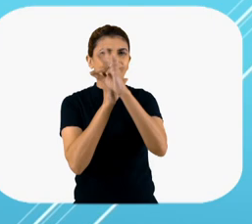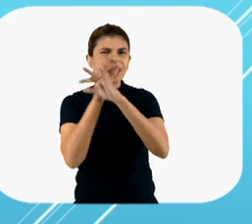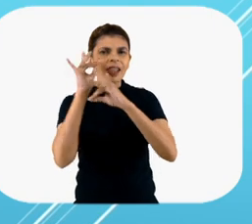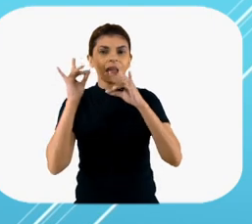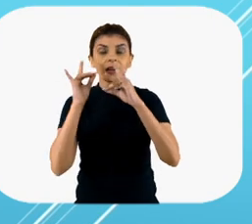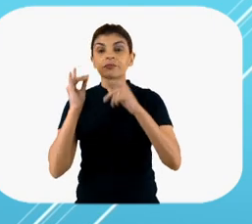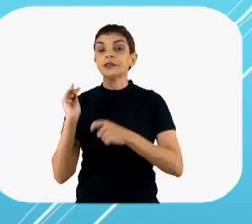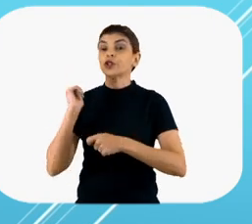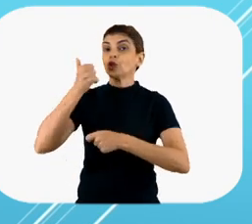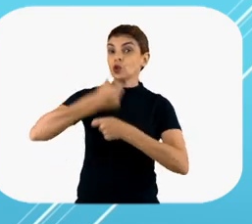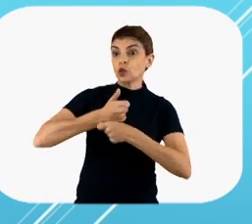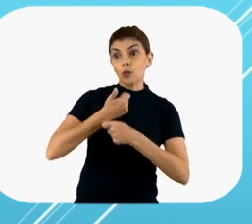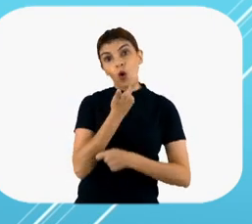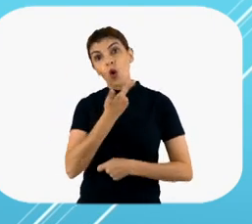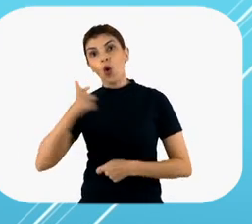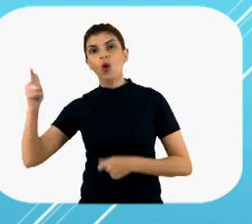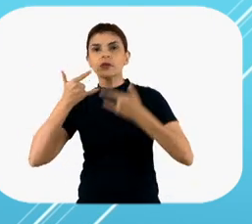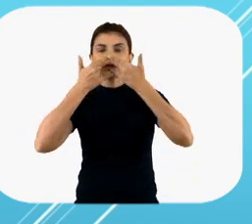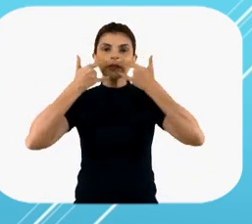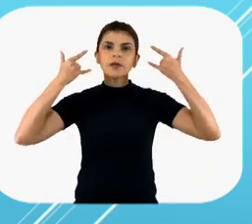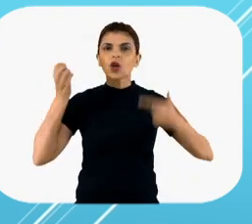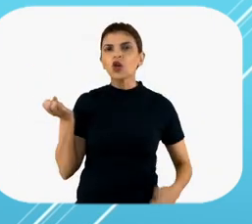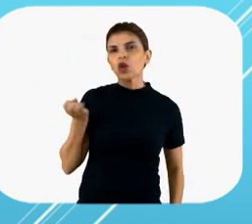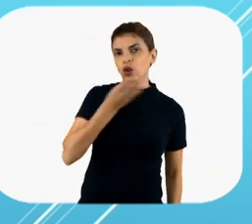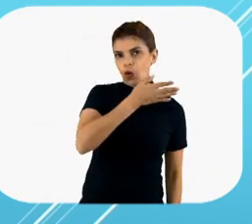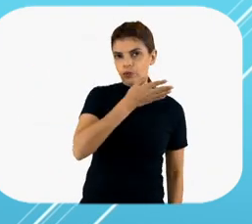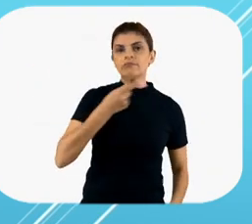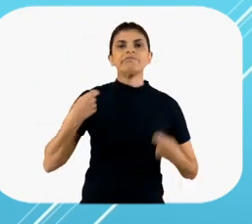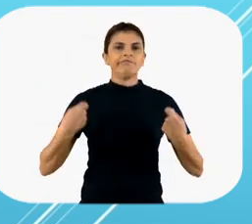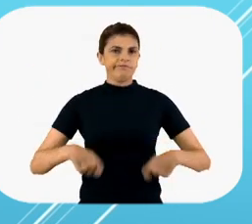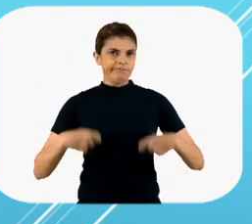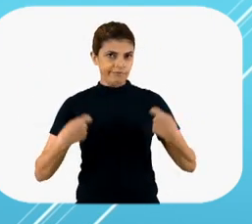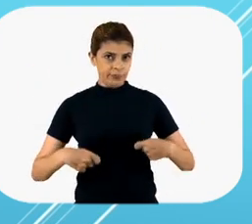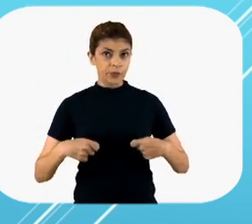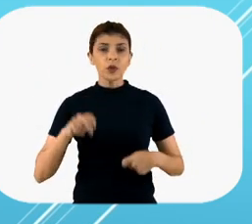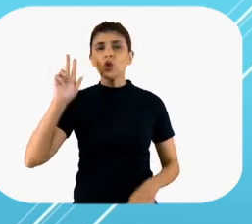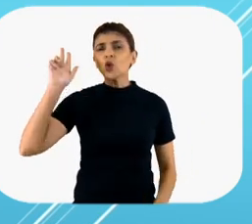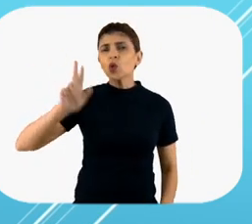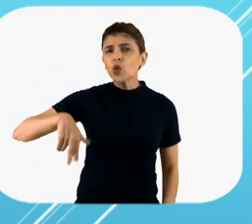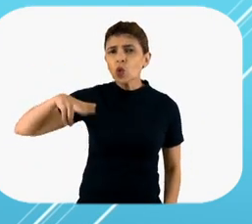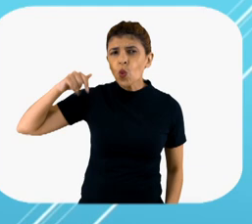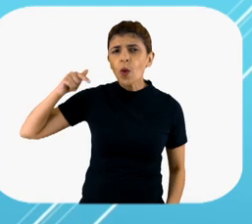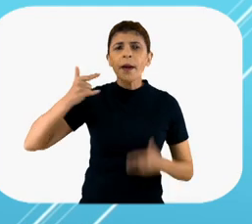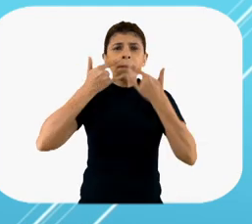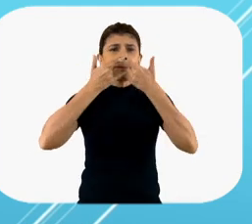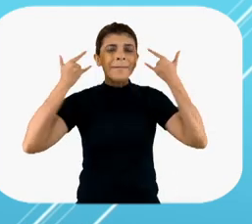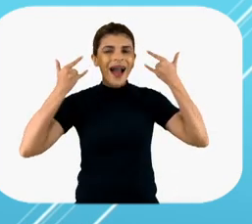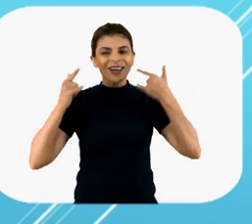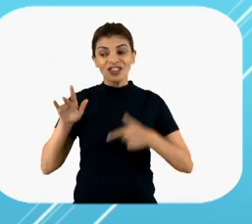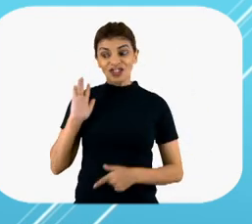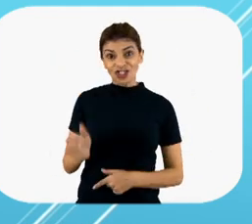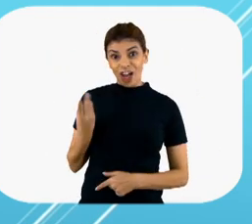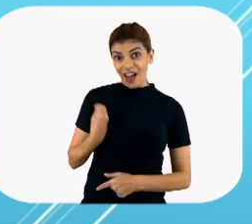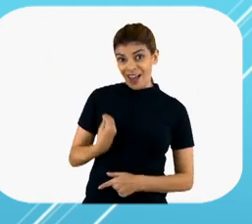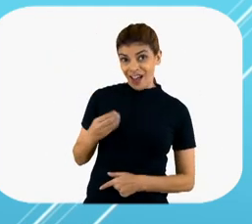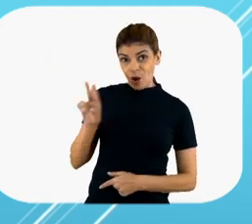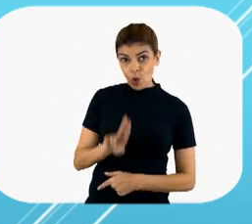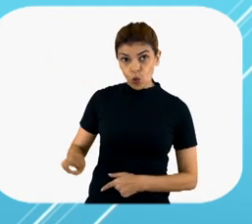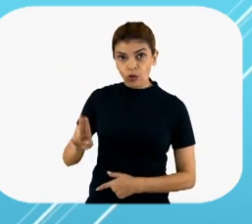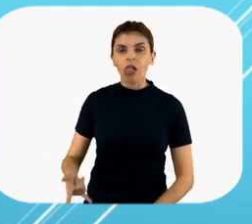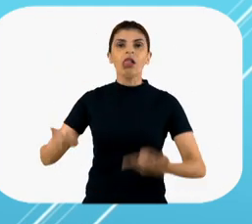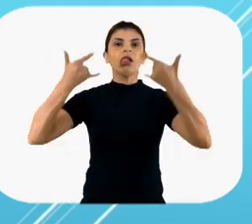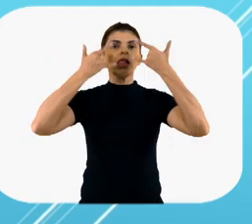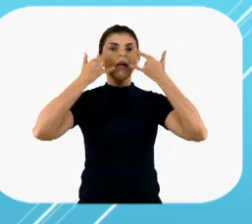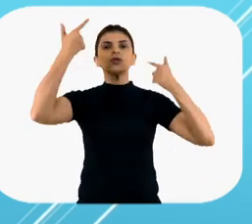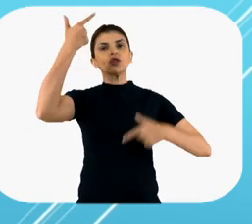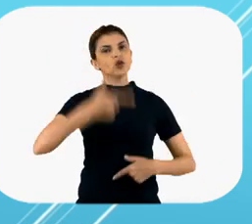damp or humid, replace it with a new dry mask. Never reuse single-use masks and discard them